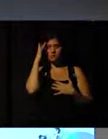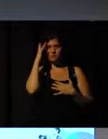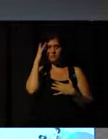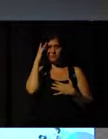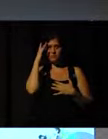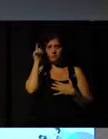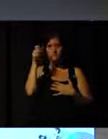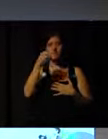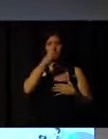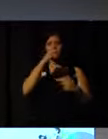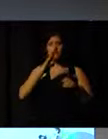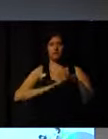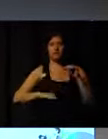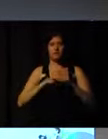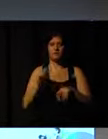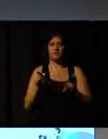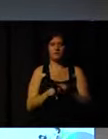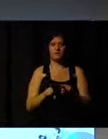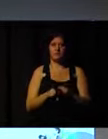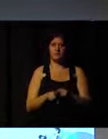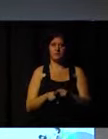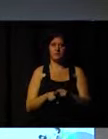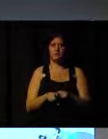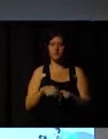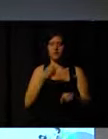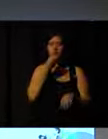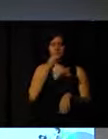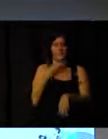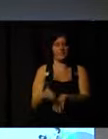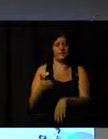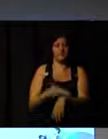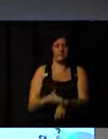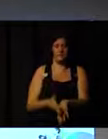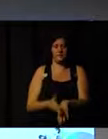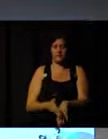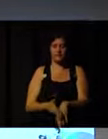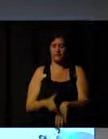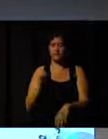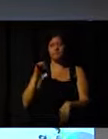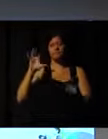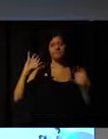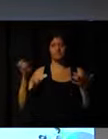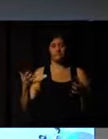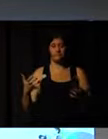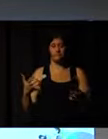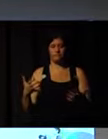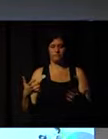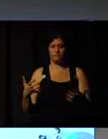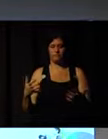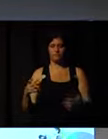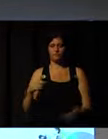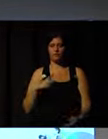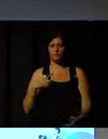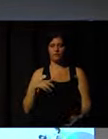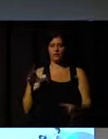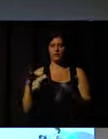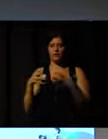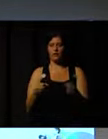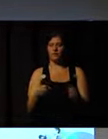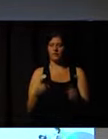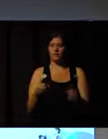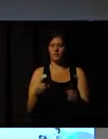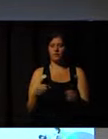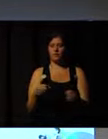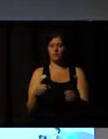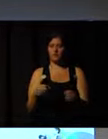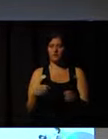well prepared and people that are well trained. If we decided to have an approach